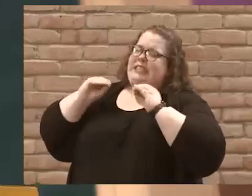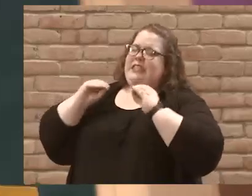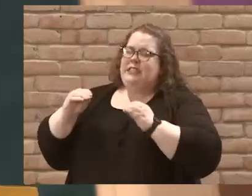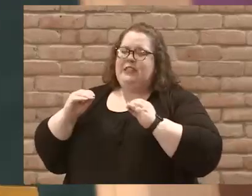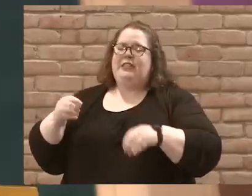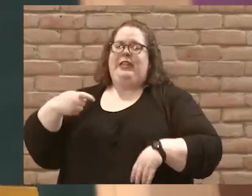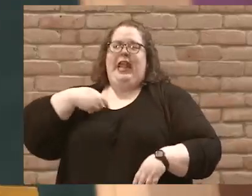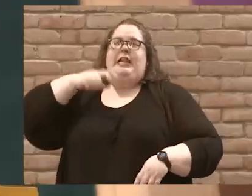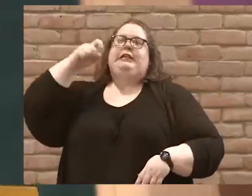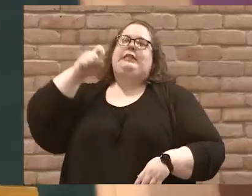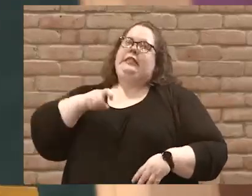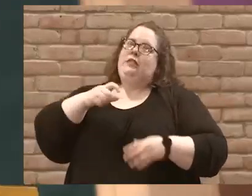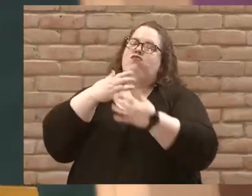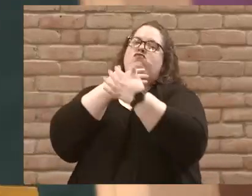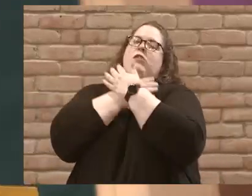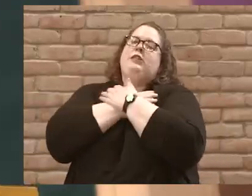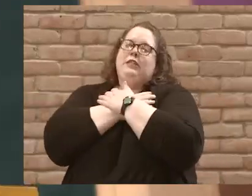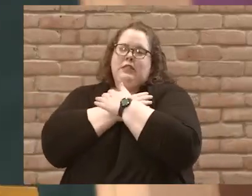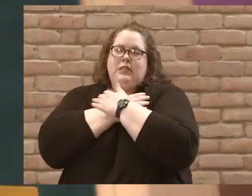find some rest.